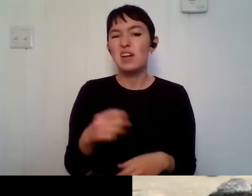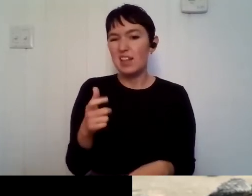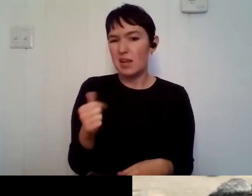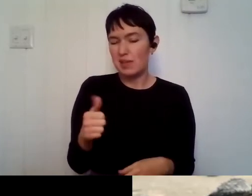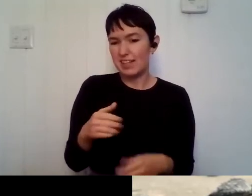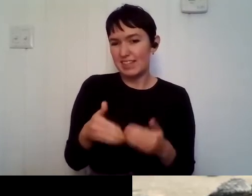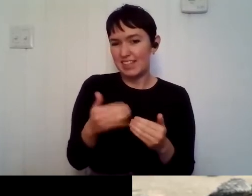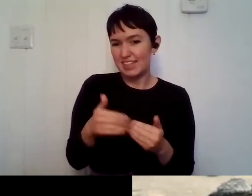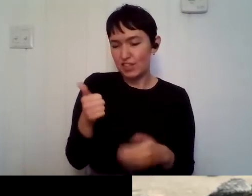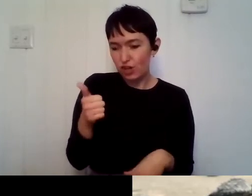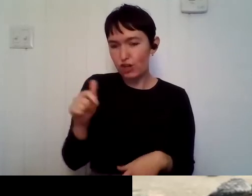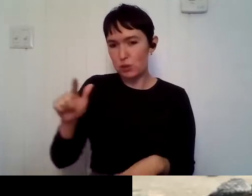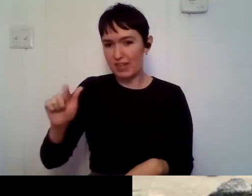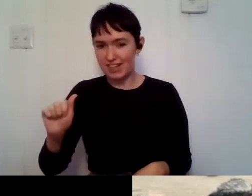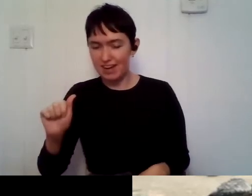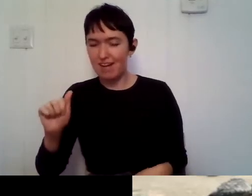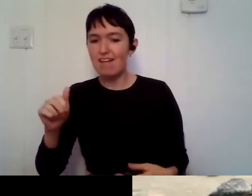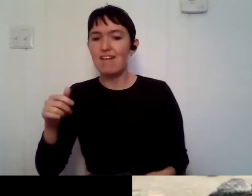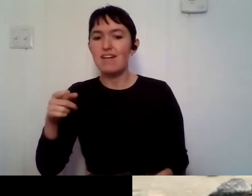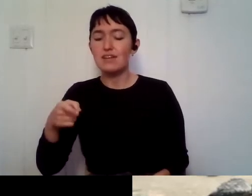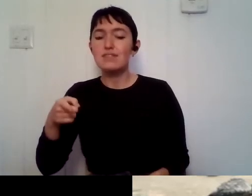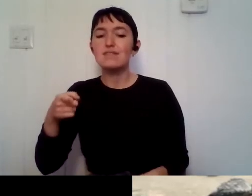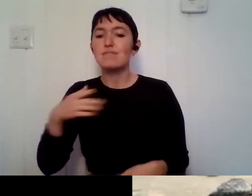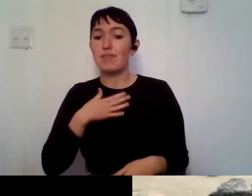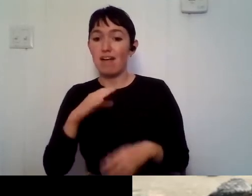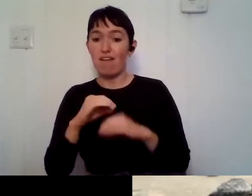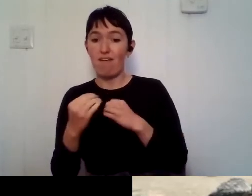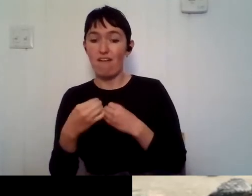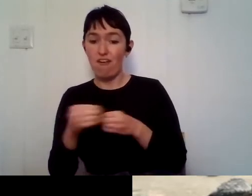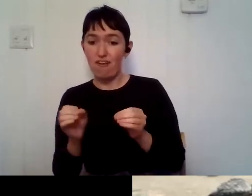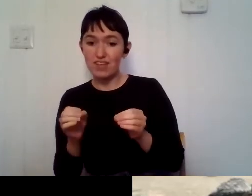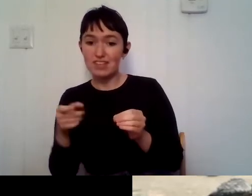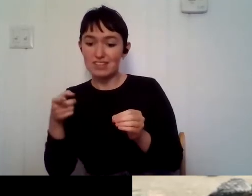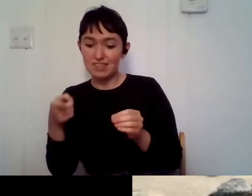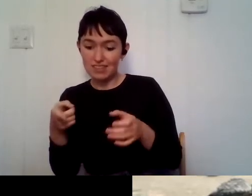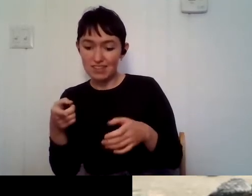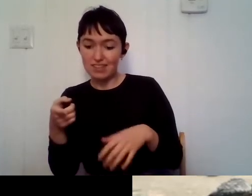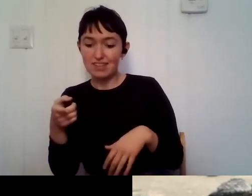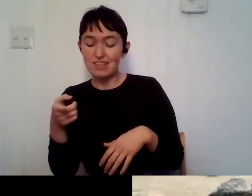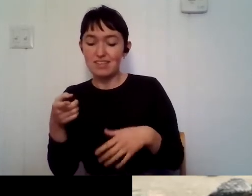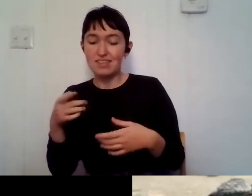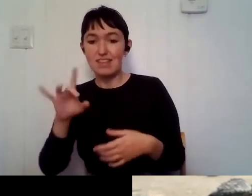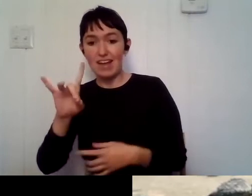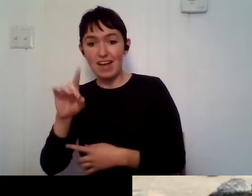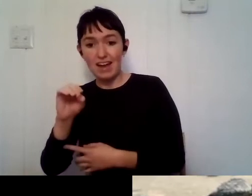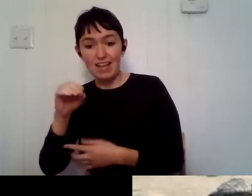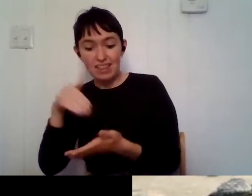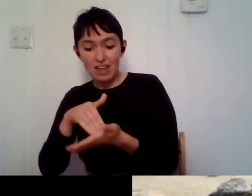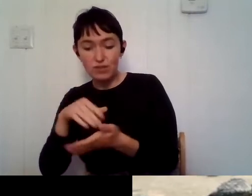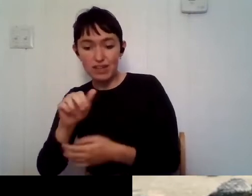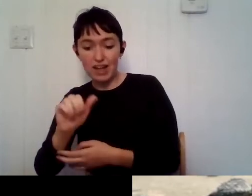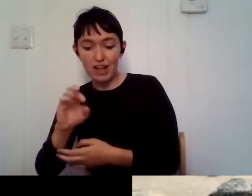office, um, although it was 80,000 acres, um, that was one unit. Whereas when I was in, um,